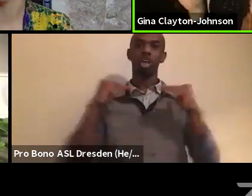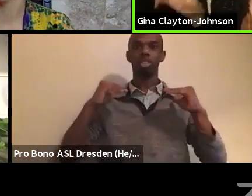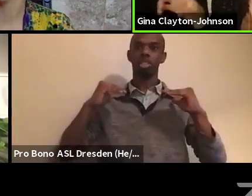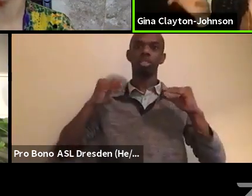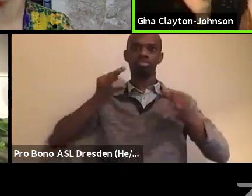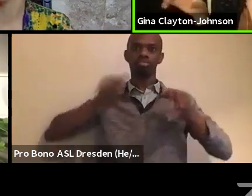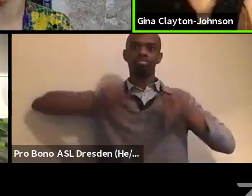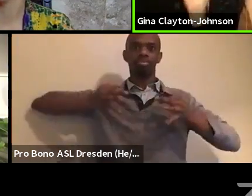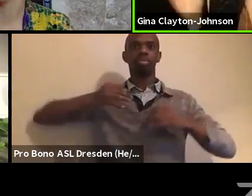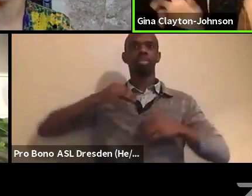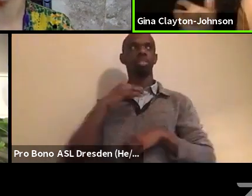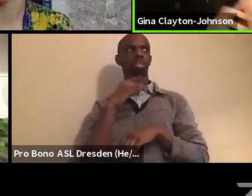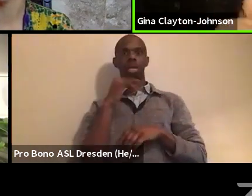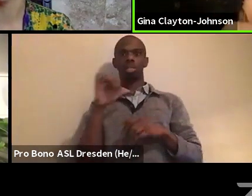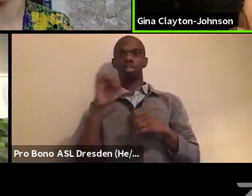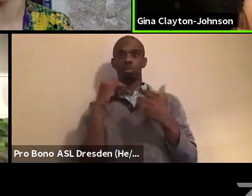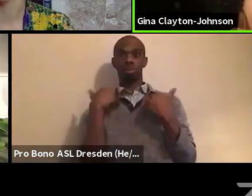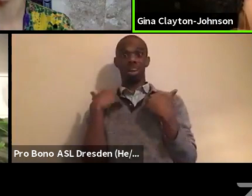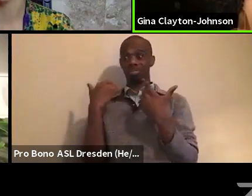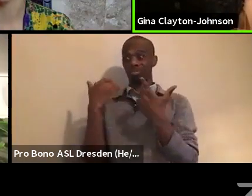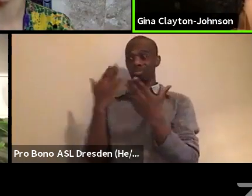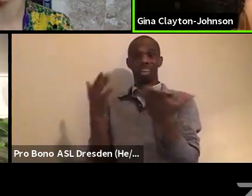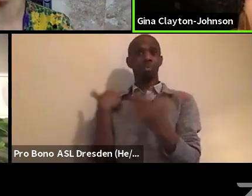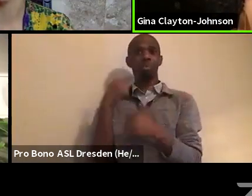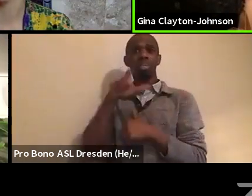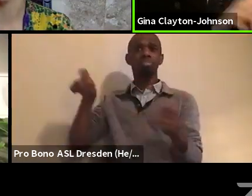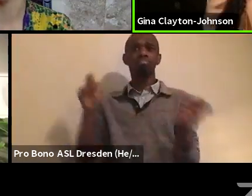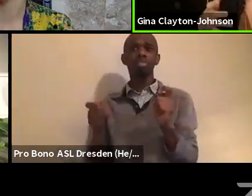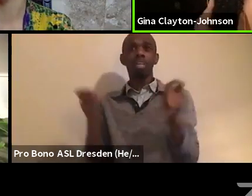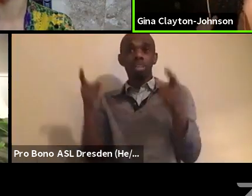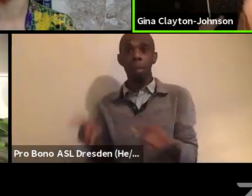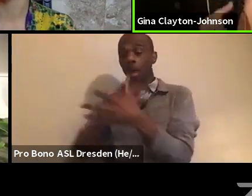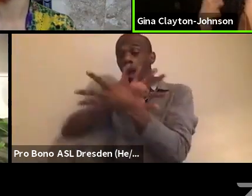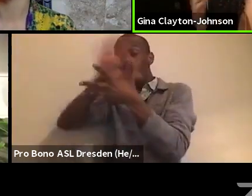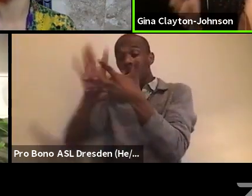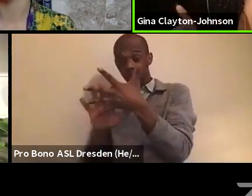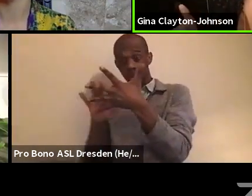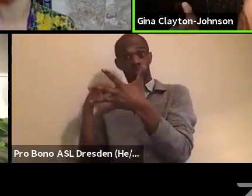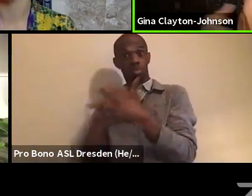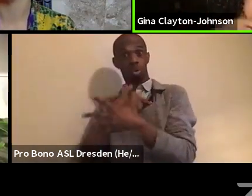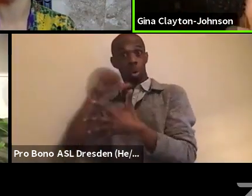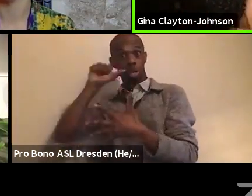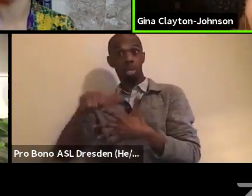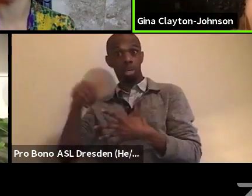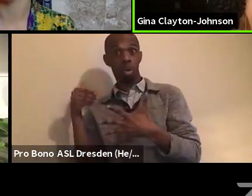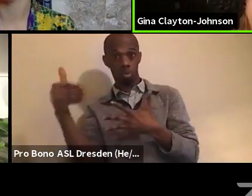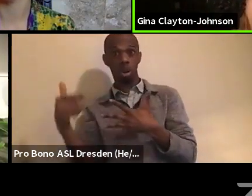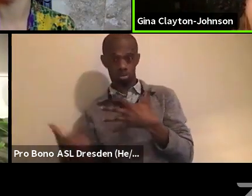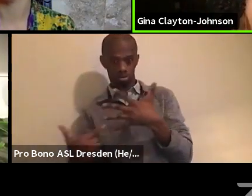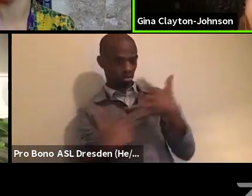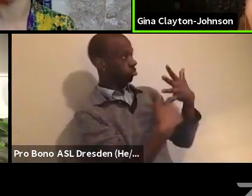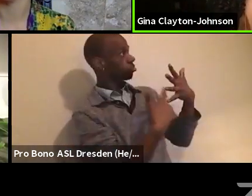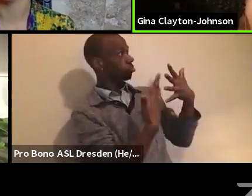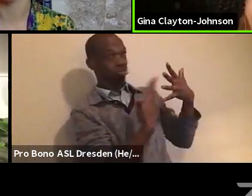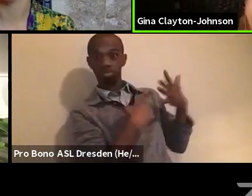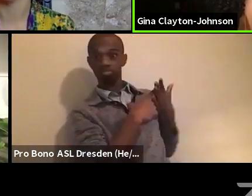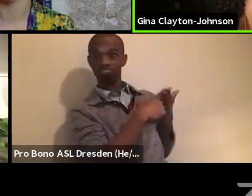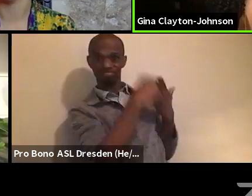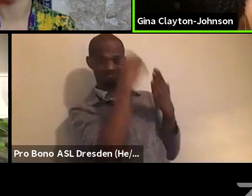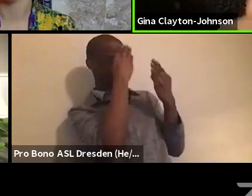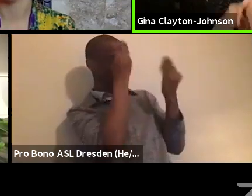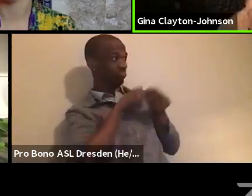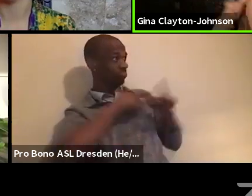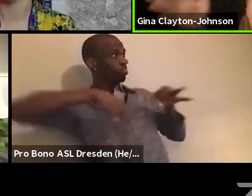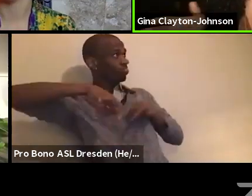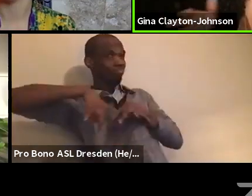we can ask of them immediately. We've already been making those requests. We have a series of demands that we are, we are meeting with them about, um, in order